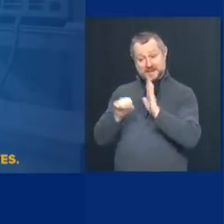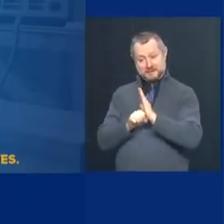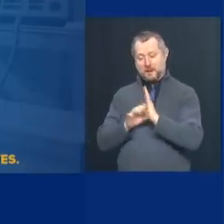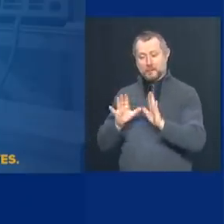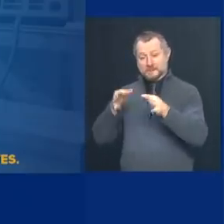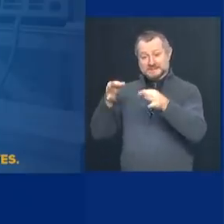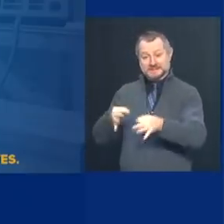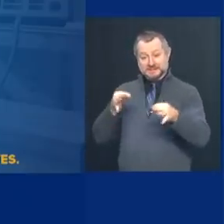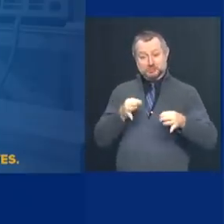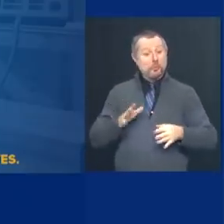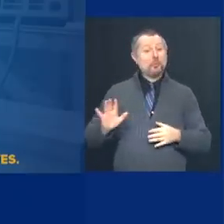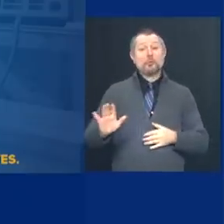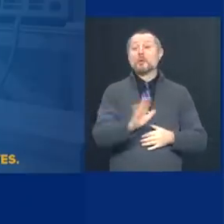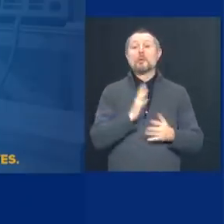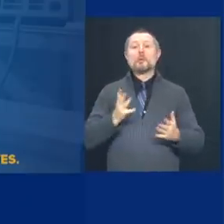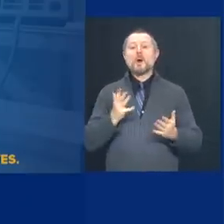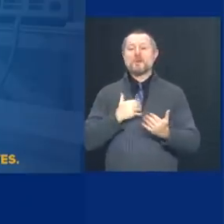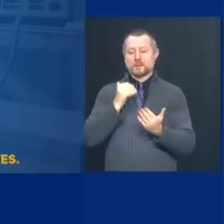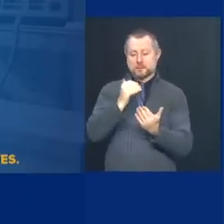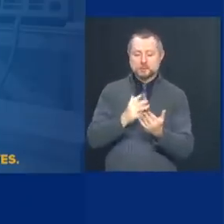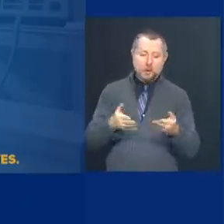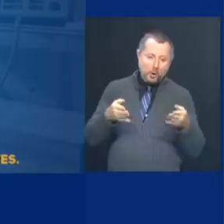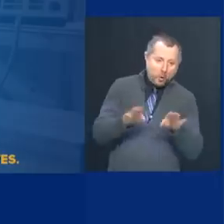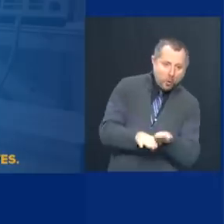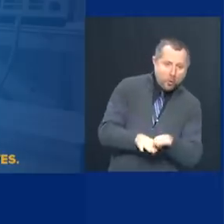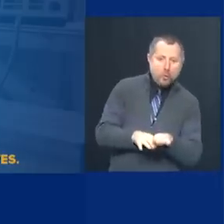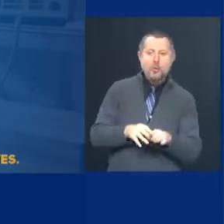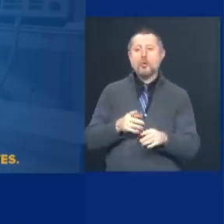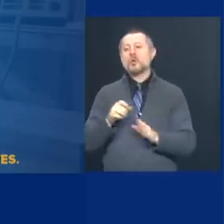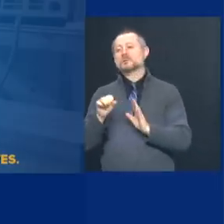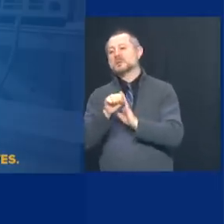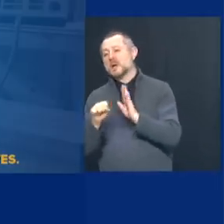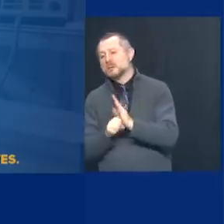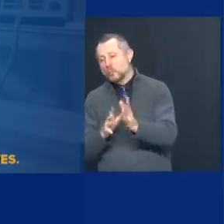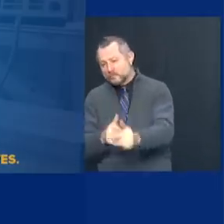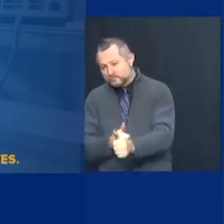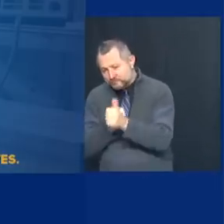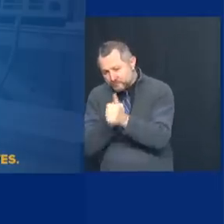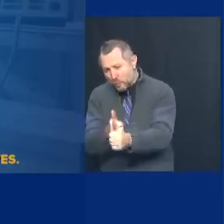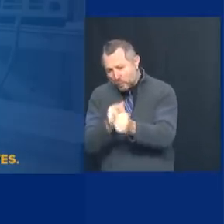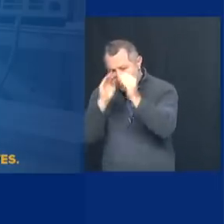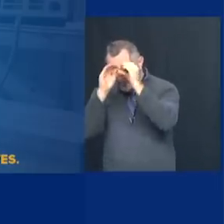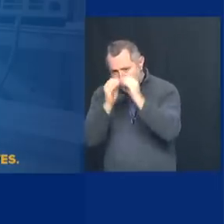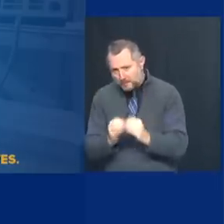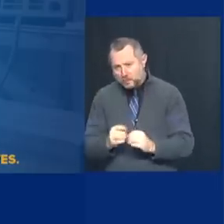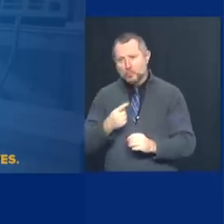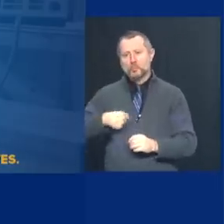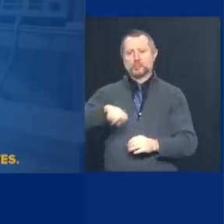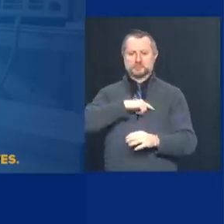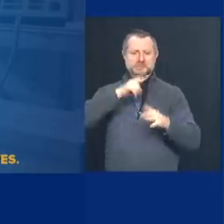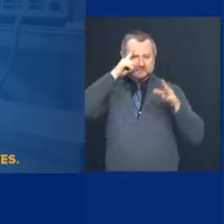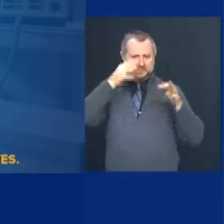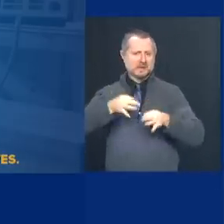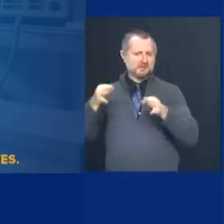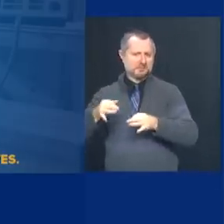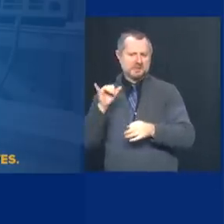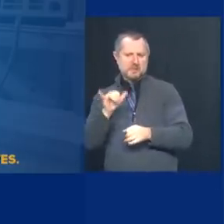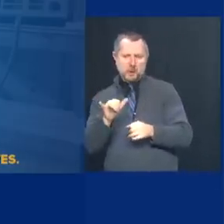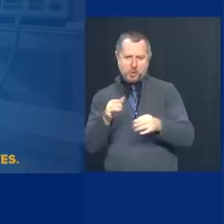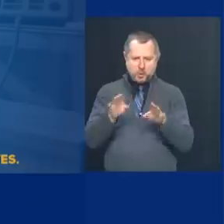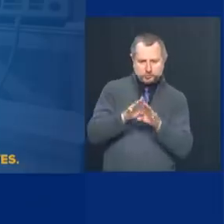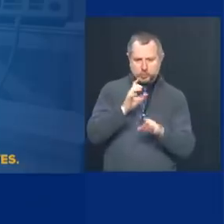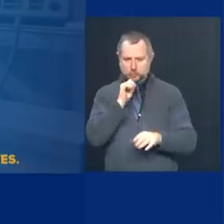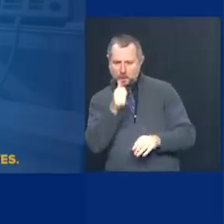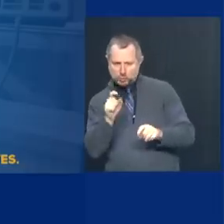closed down. The state keeps numbers that are determinative of the policies. We don't do it on a